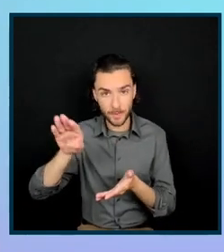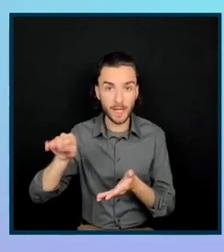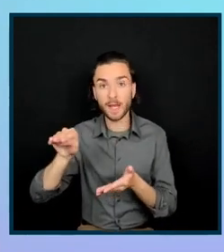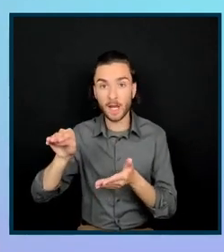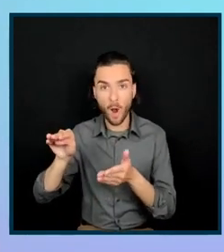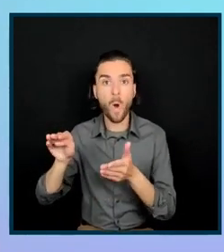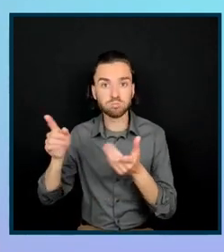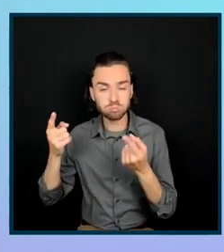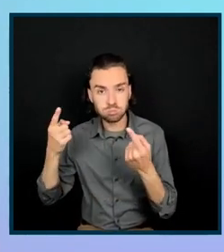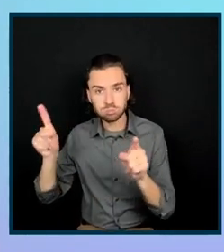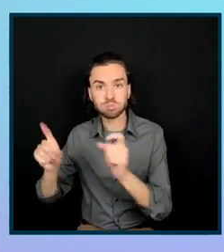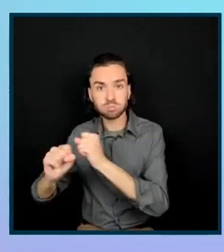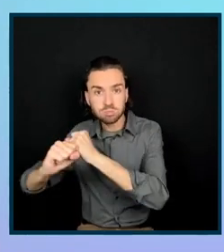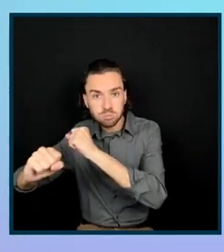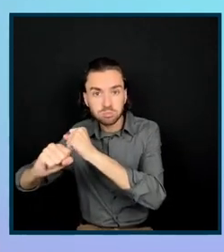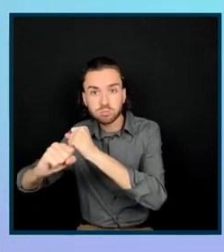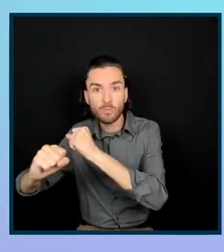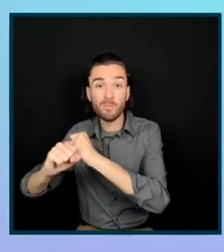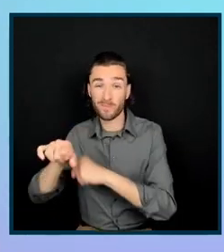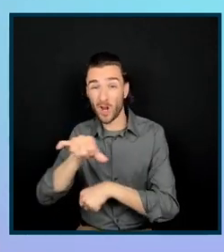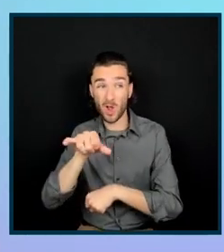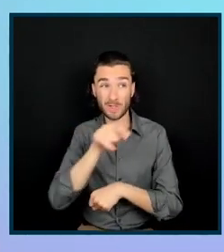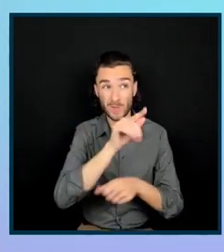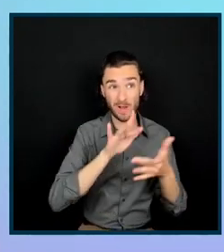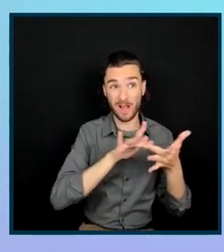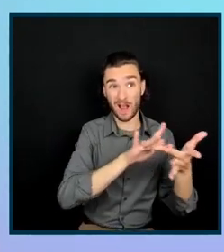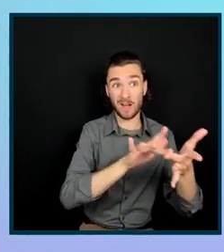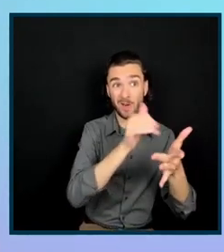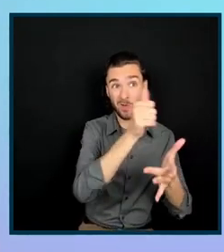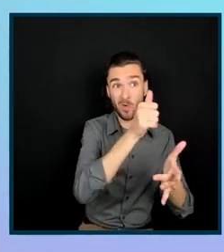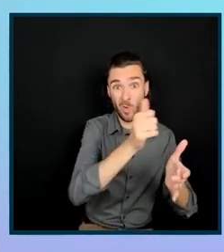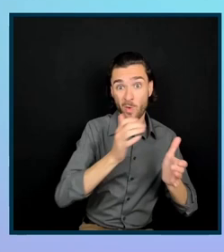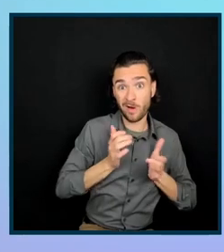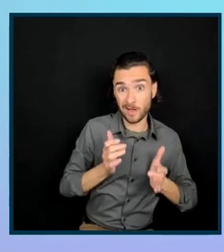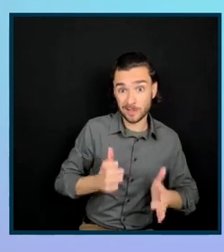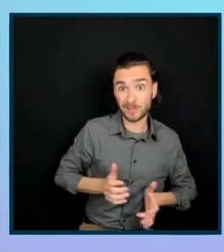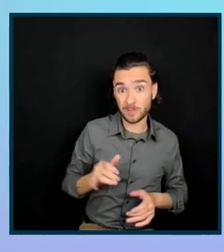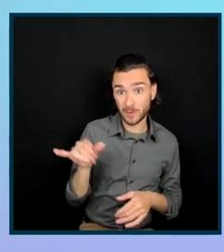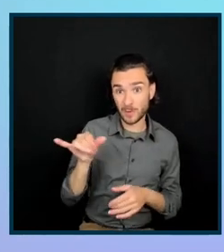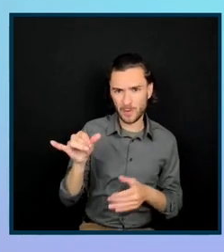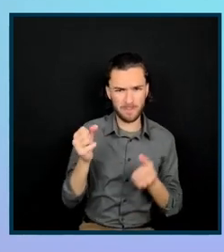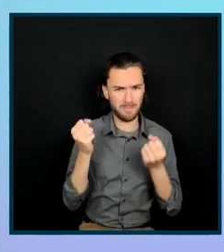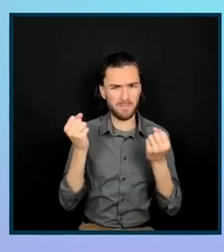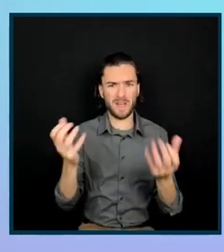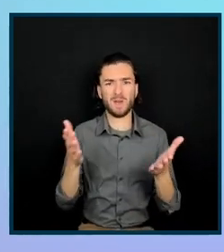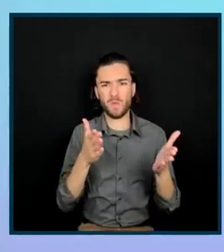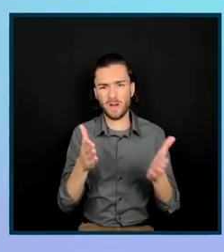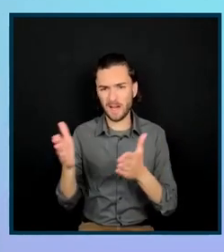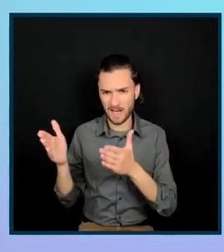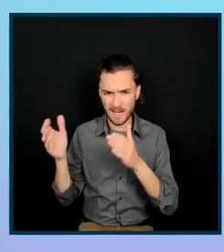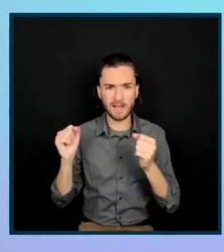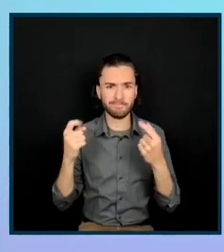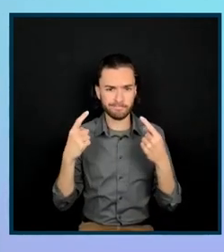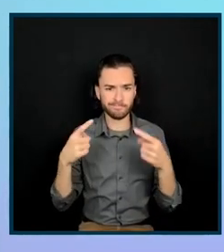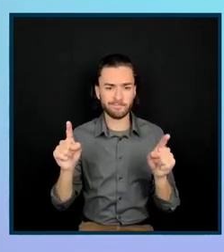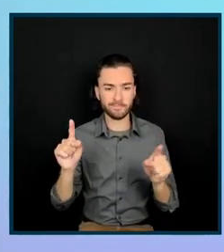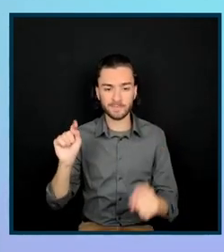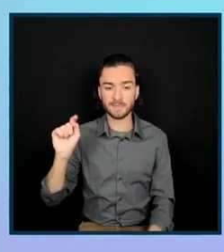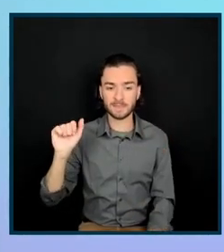also had clients reach out to their own listservs. There's a lot of different ways that you can do it. Awesome.